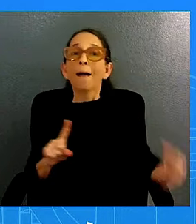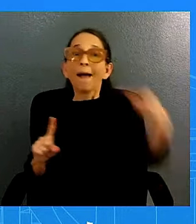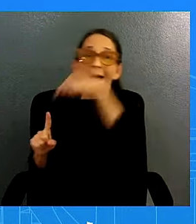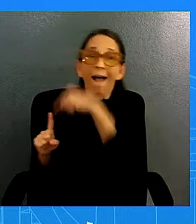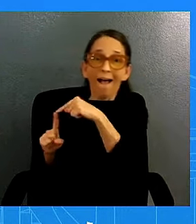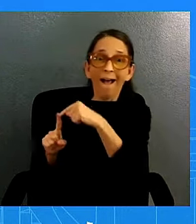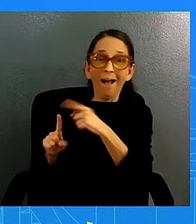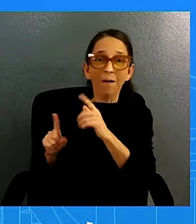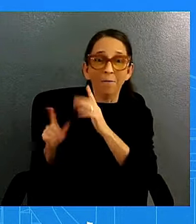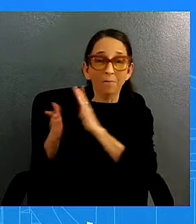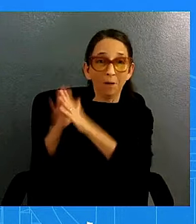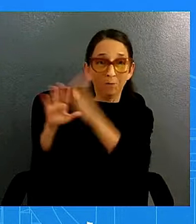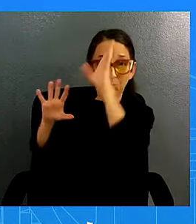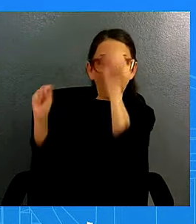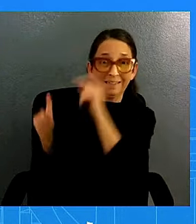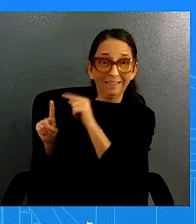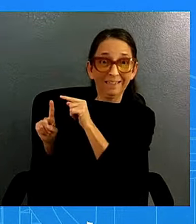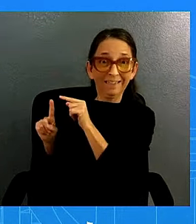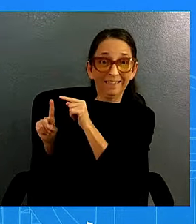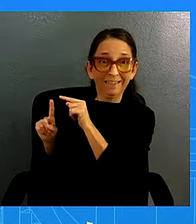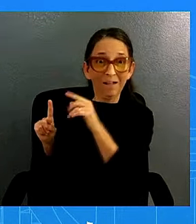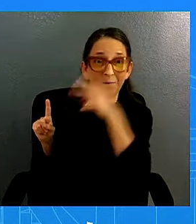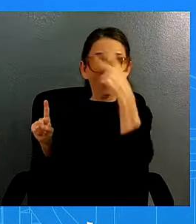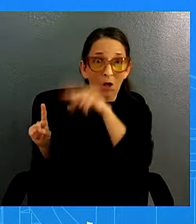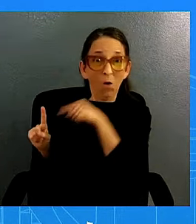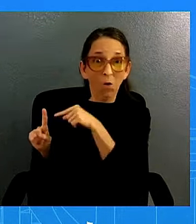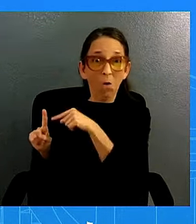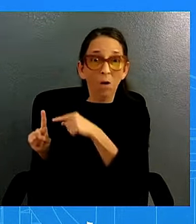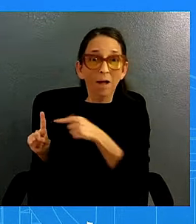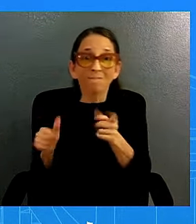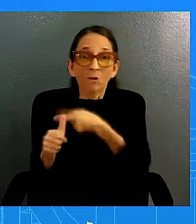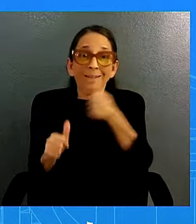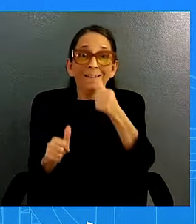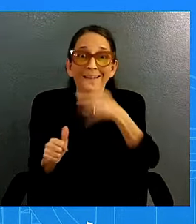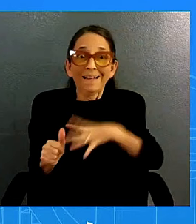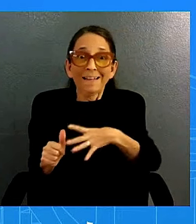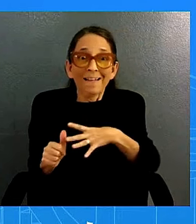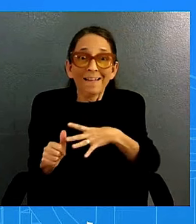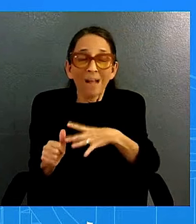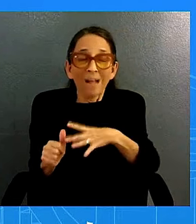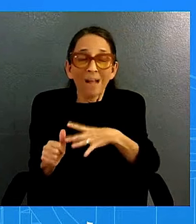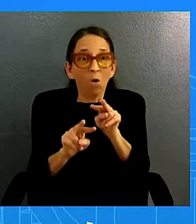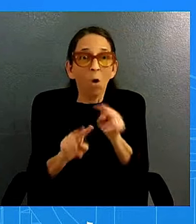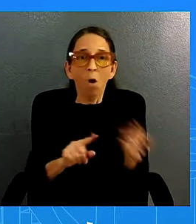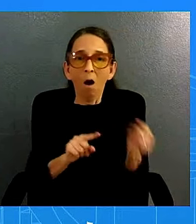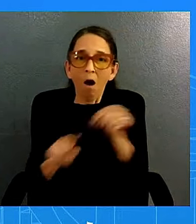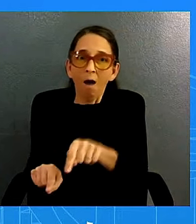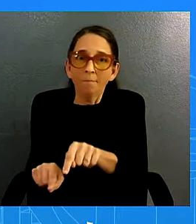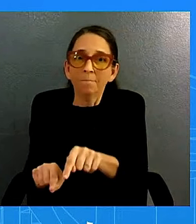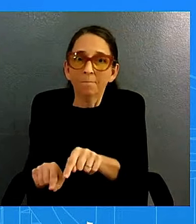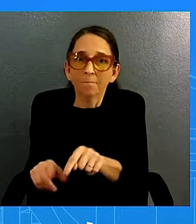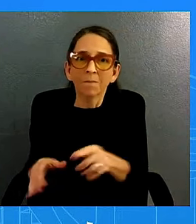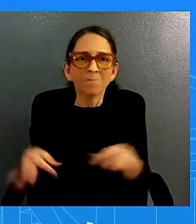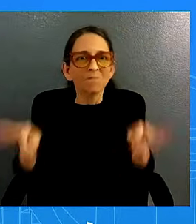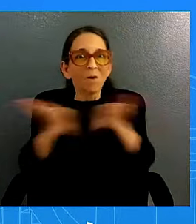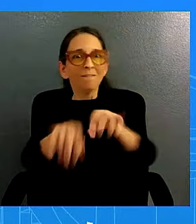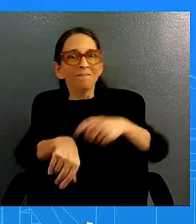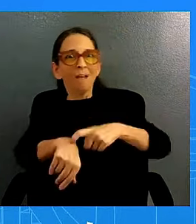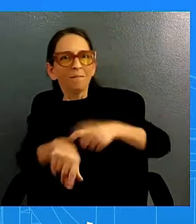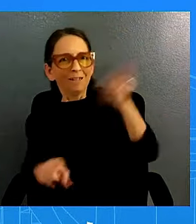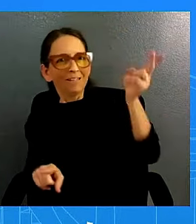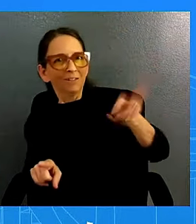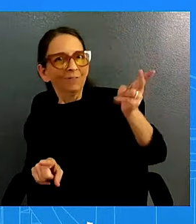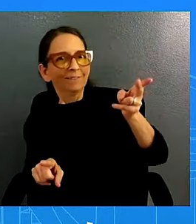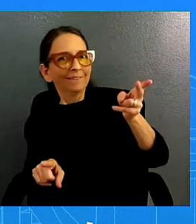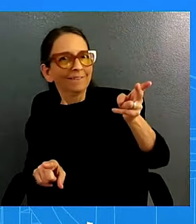about this yesterday she's looking forward to being there it's a historic moment uh that's going to be her focus in supporting uh the president-elect